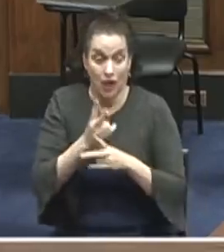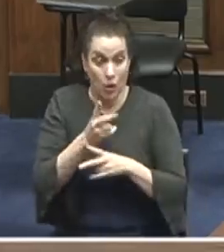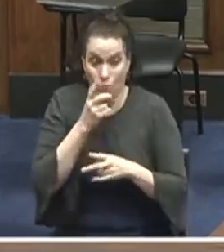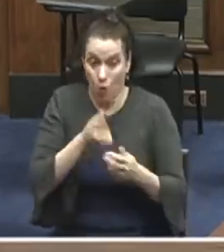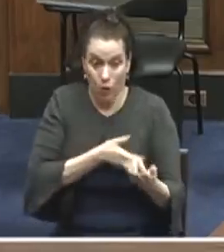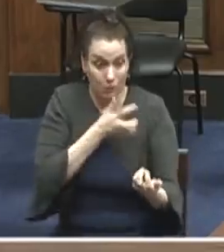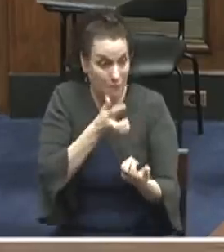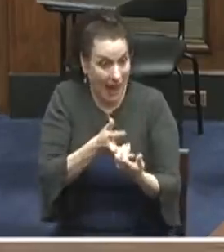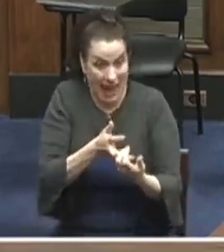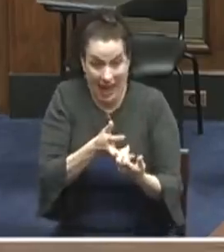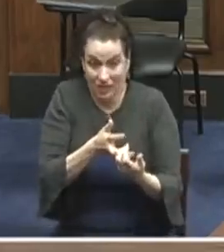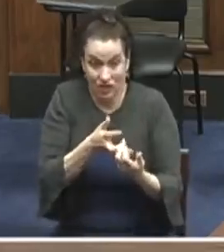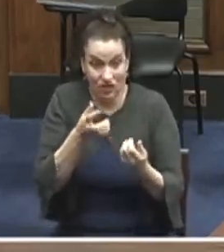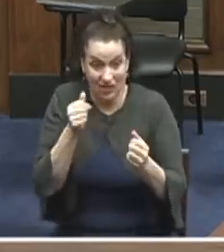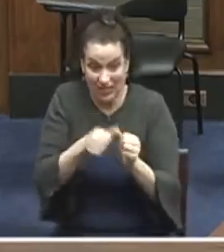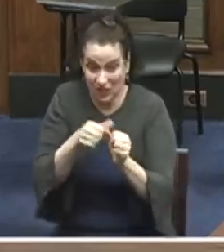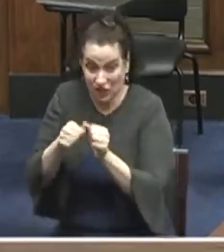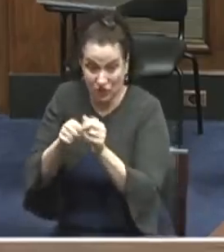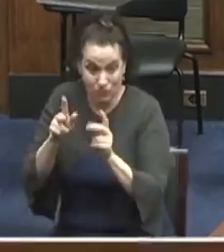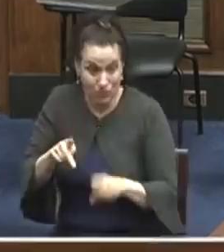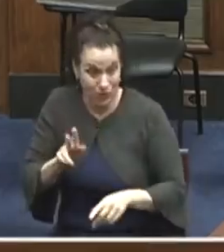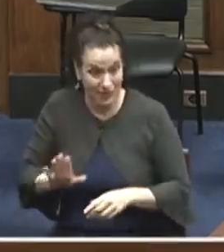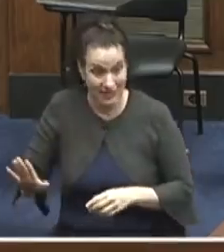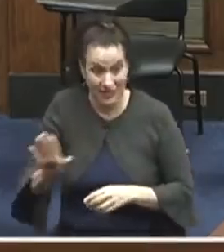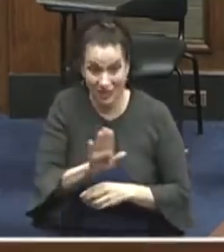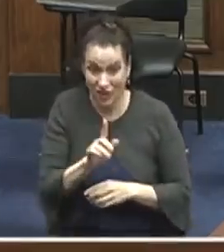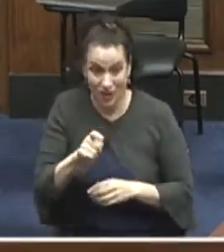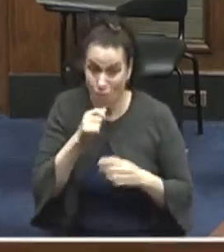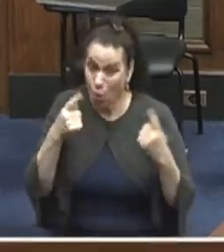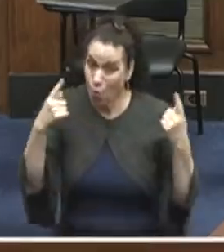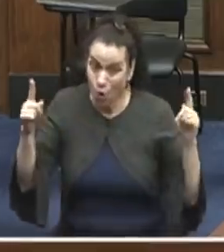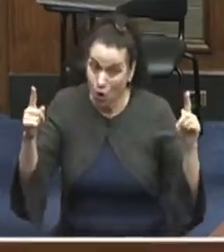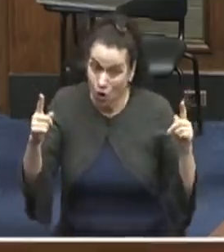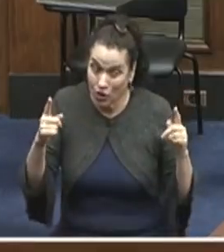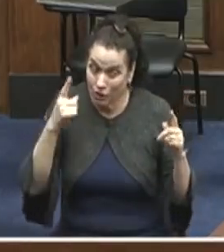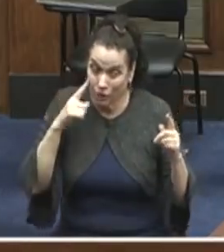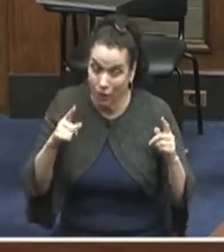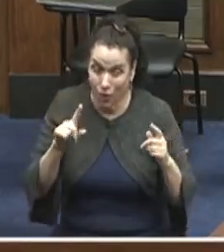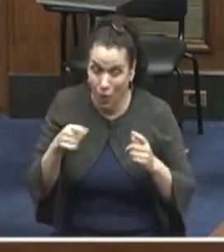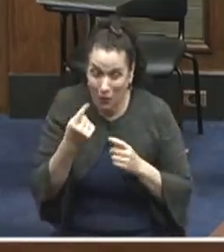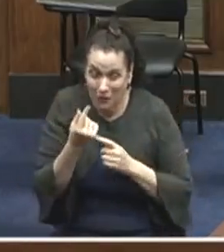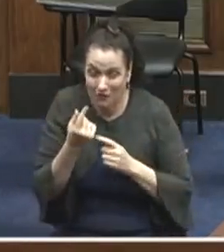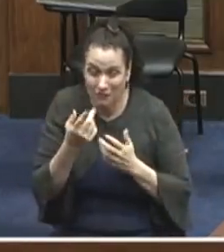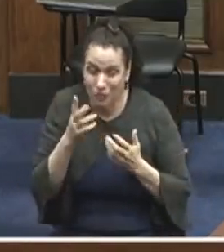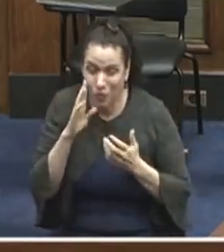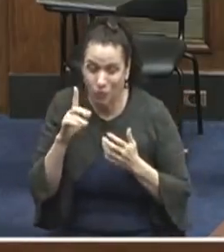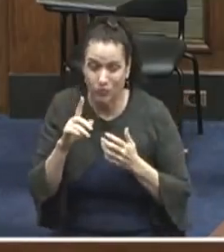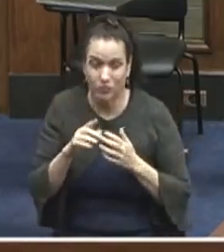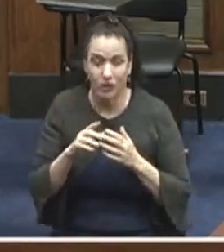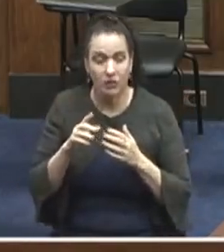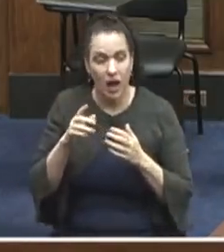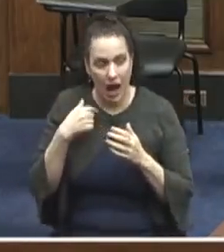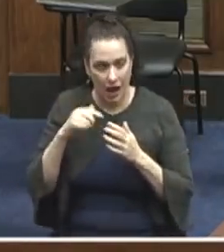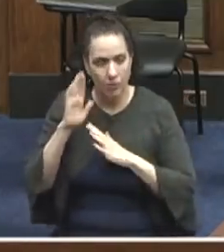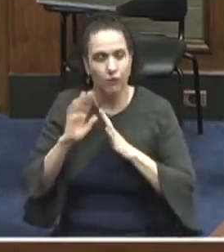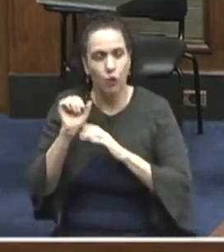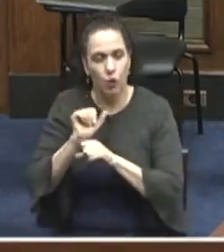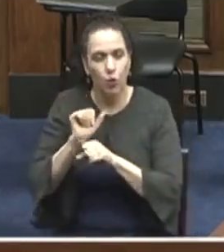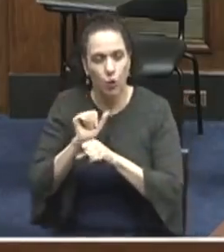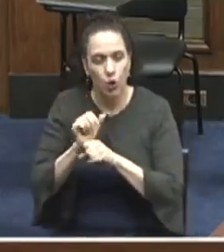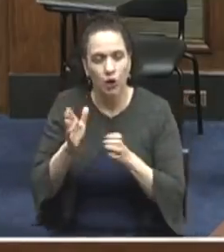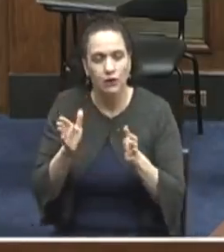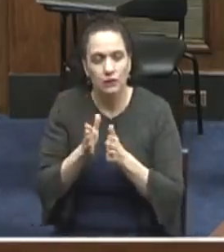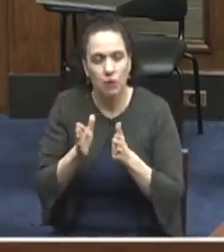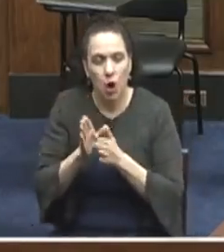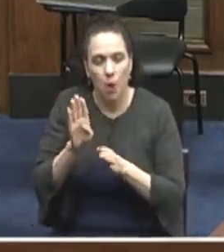people. Mrs. Turner, when I came to Congress, I had spent 16 years at a small telecommunications company called